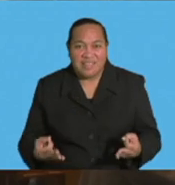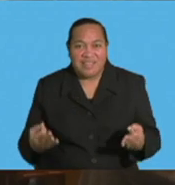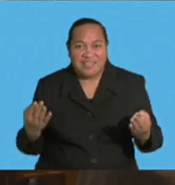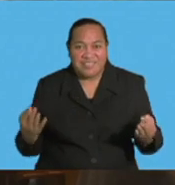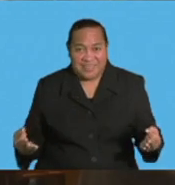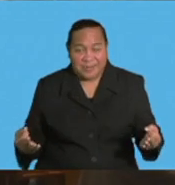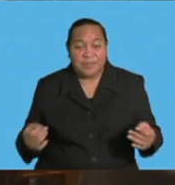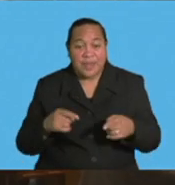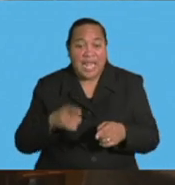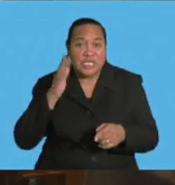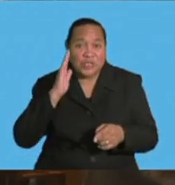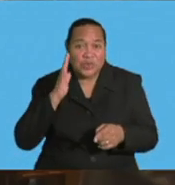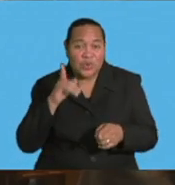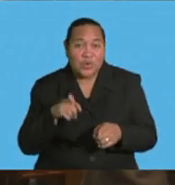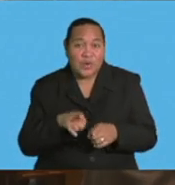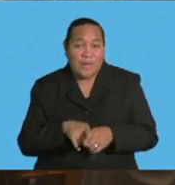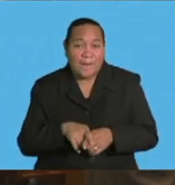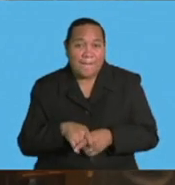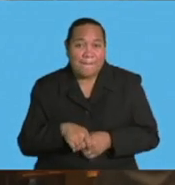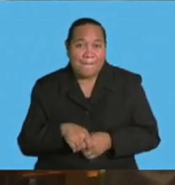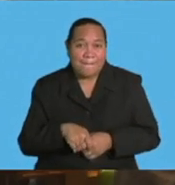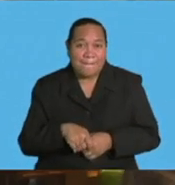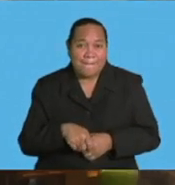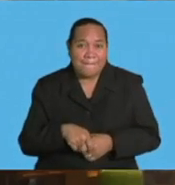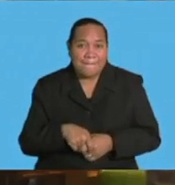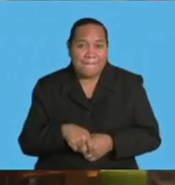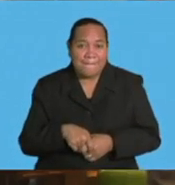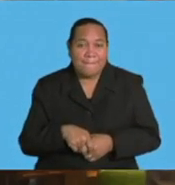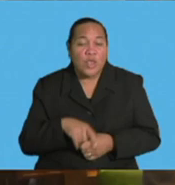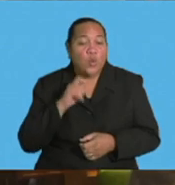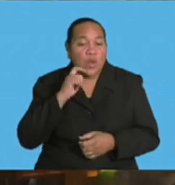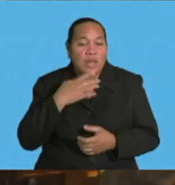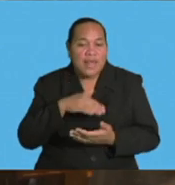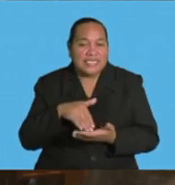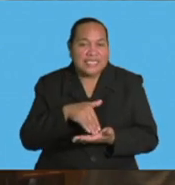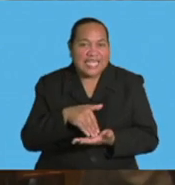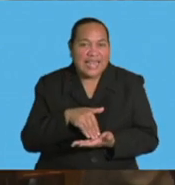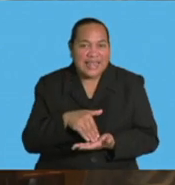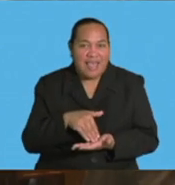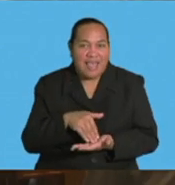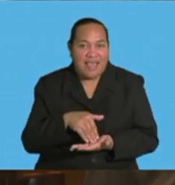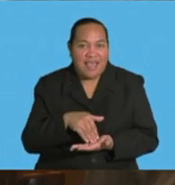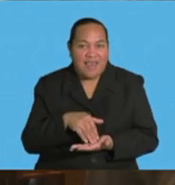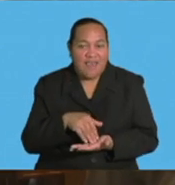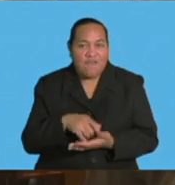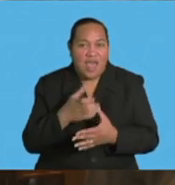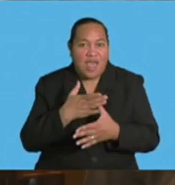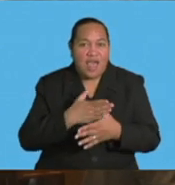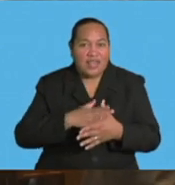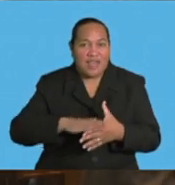school itself will be at the centre of the camp.